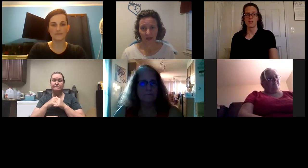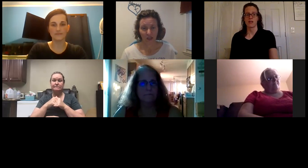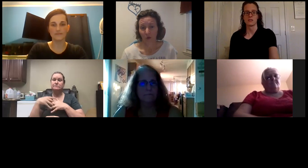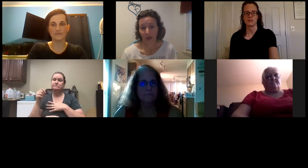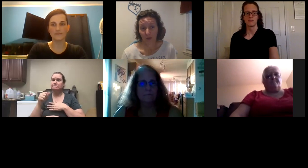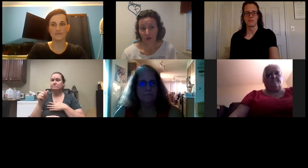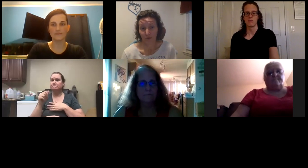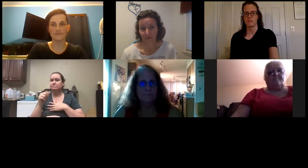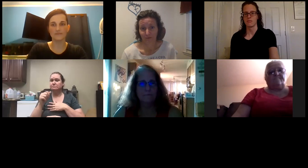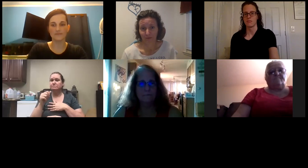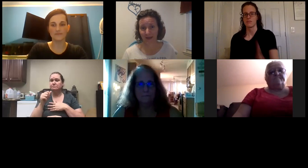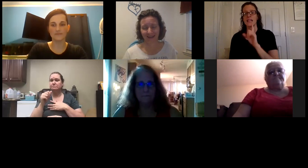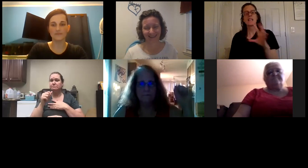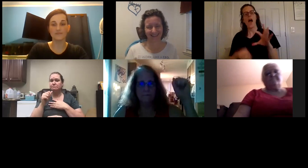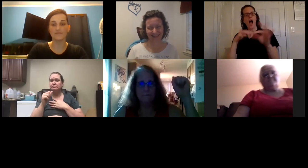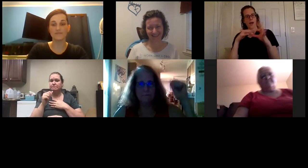it's totally optional